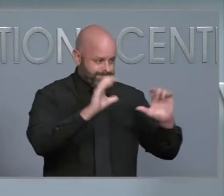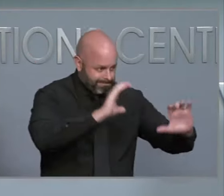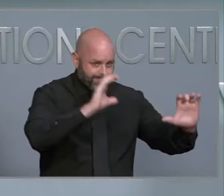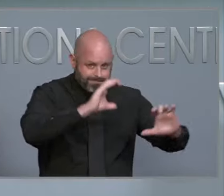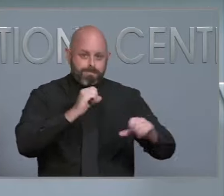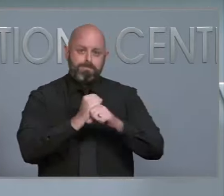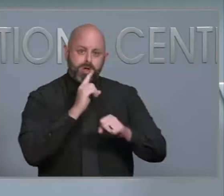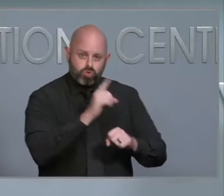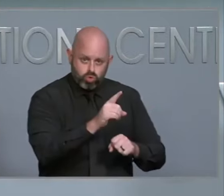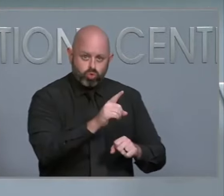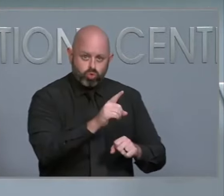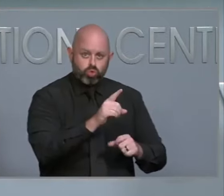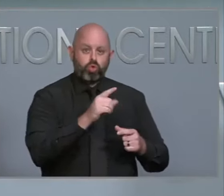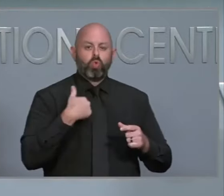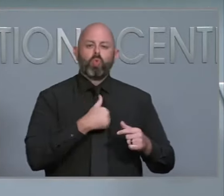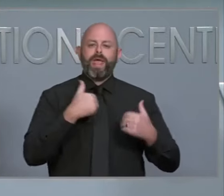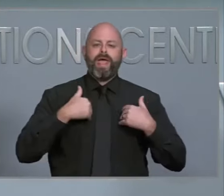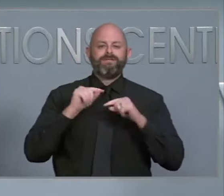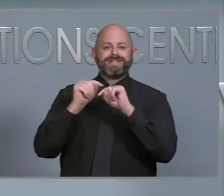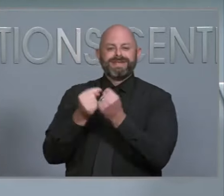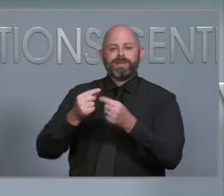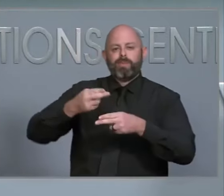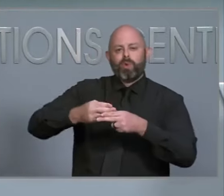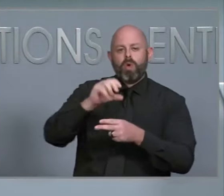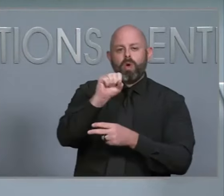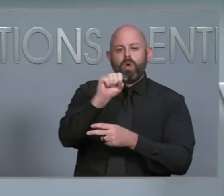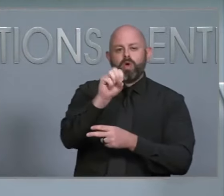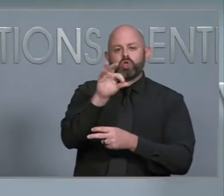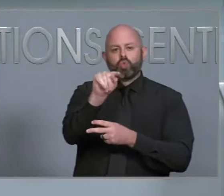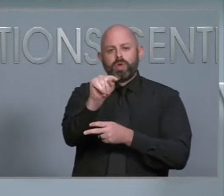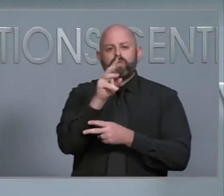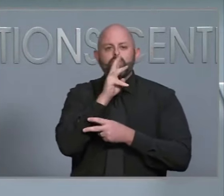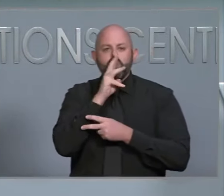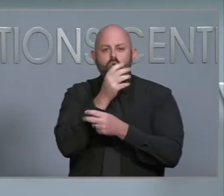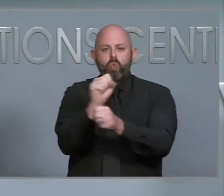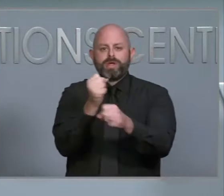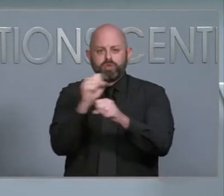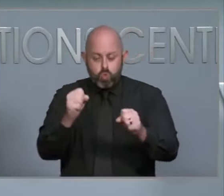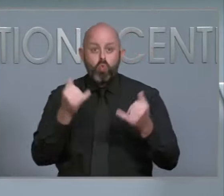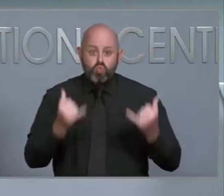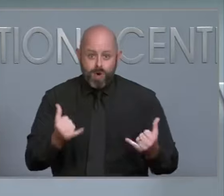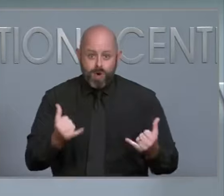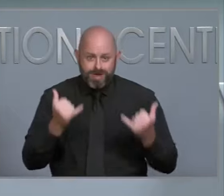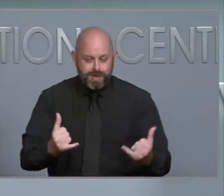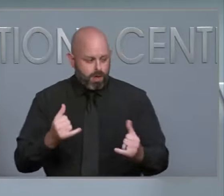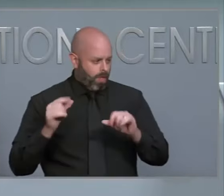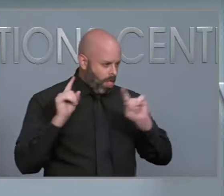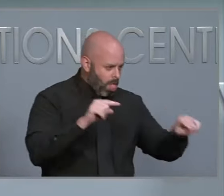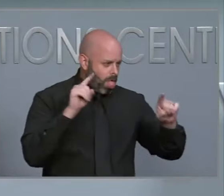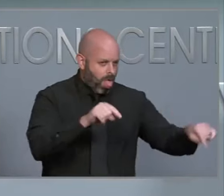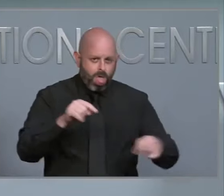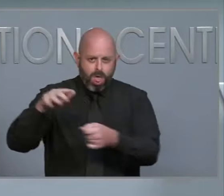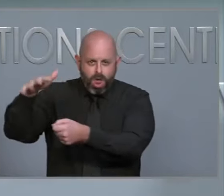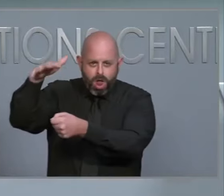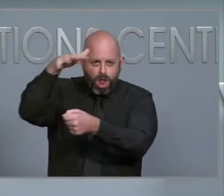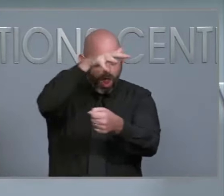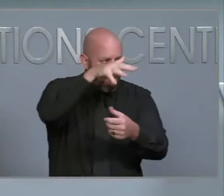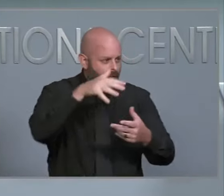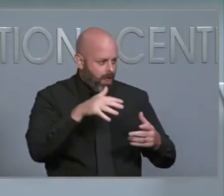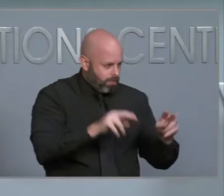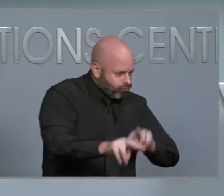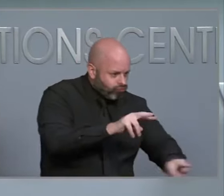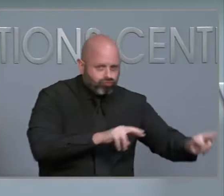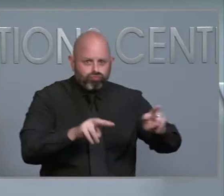rescues are going on now as we speak. The confirmation process on deaths